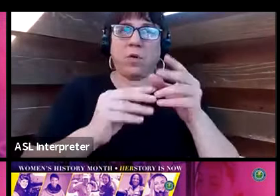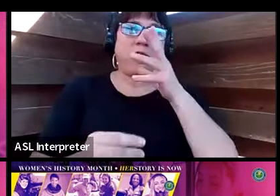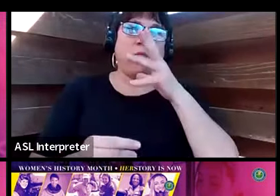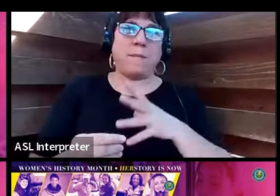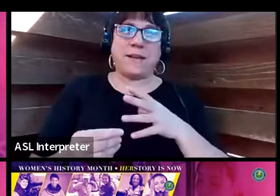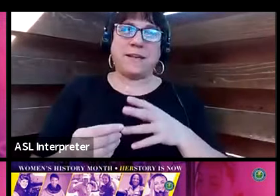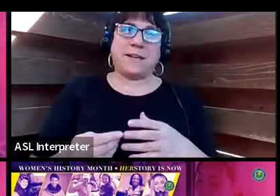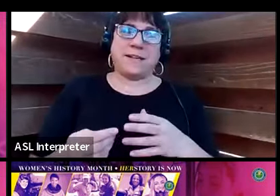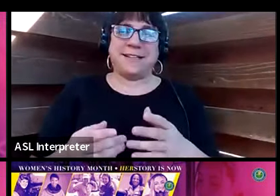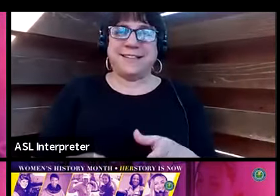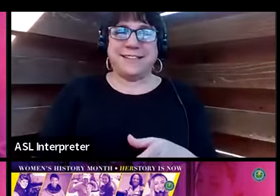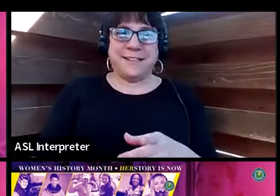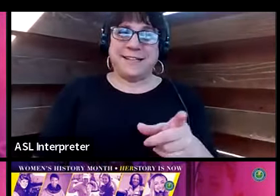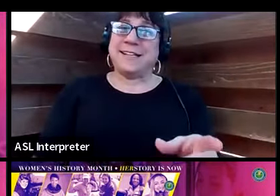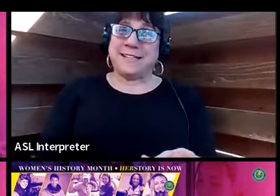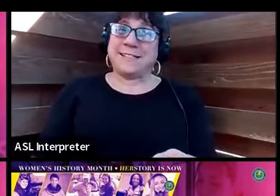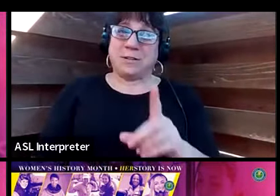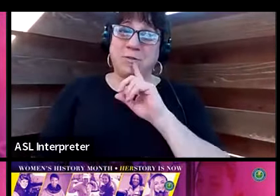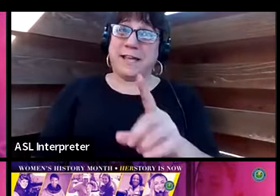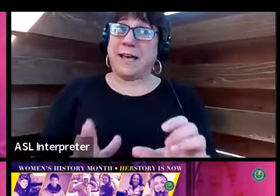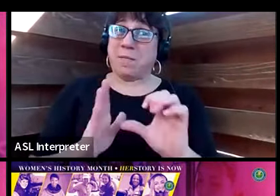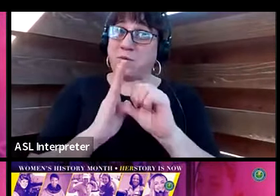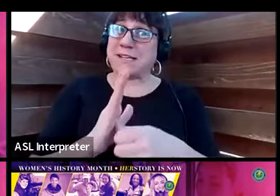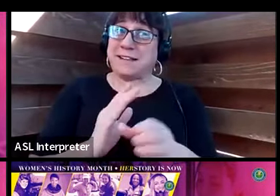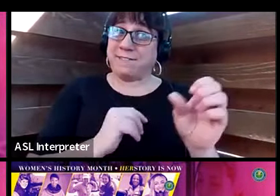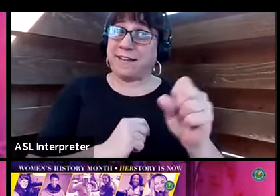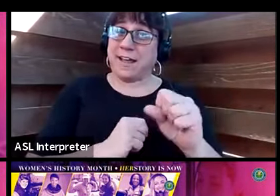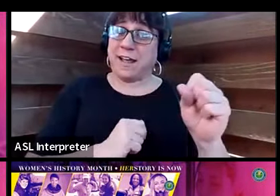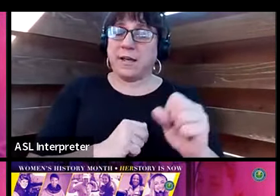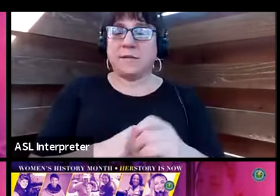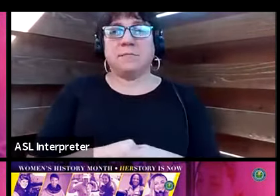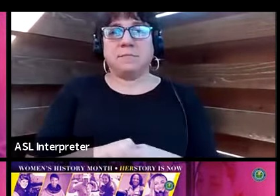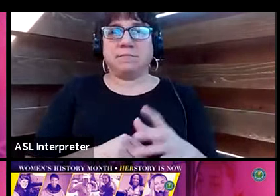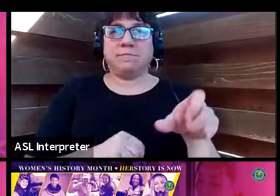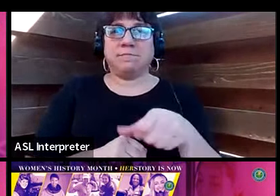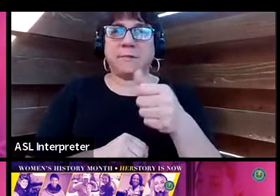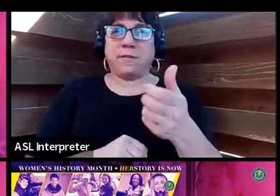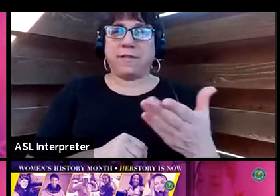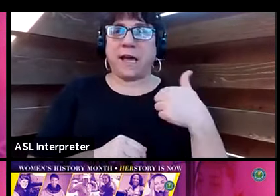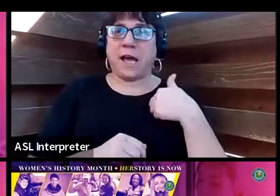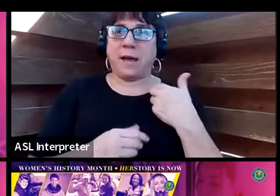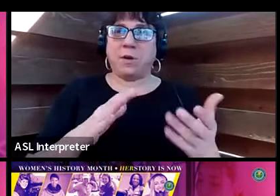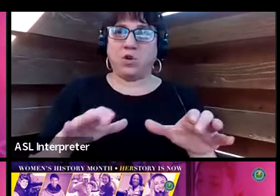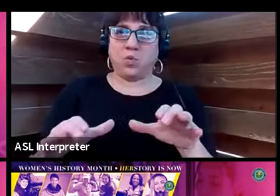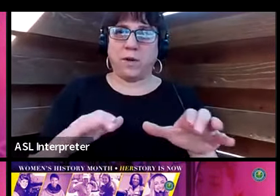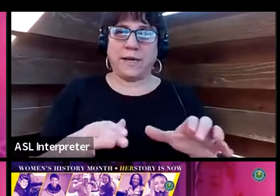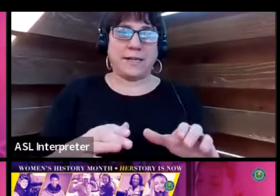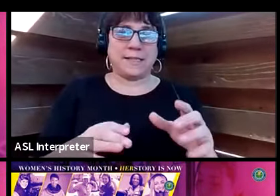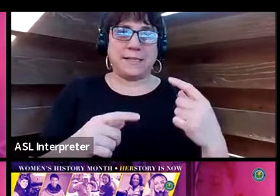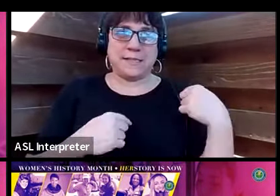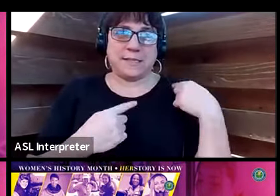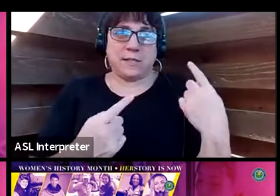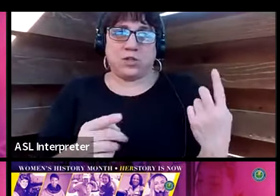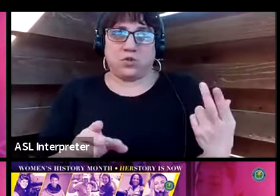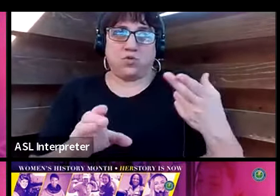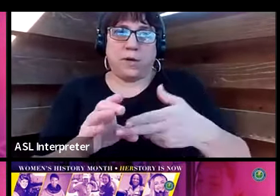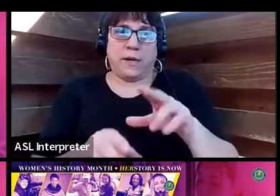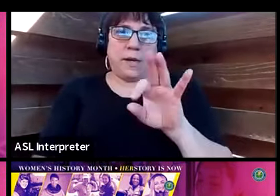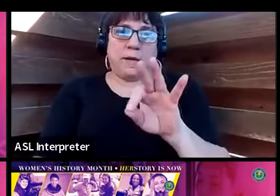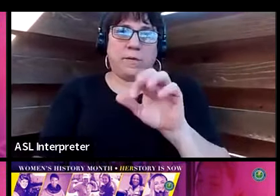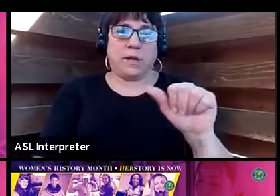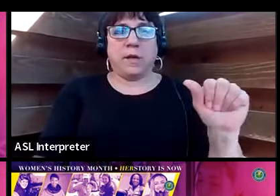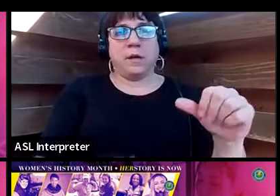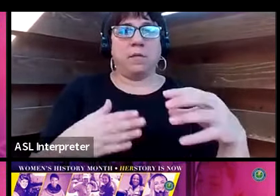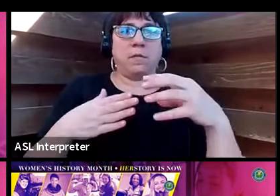Yay! That's quite impressive, yes. So the other thing that I've been doing, Abby, since joining FAA, I've been co-leading the